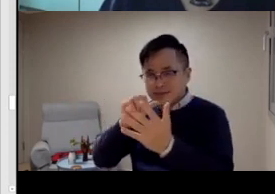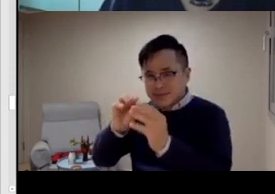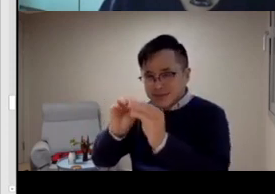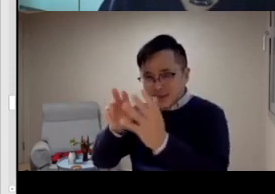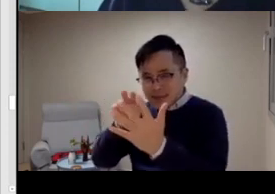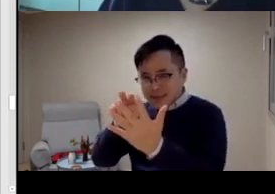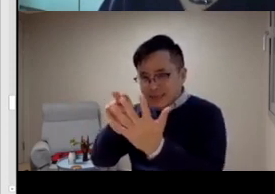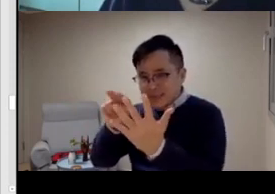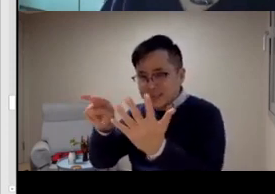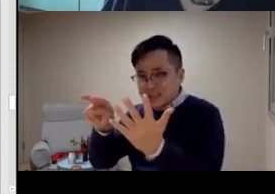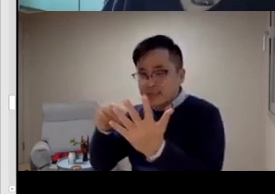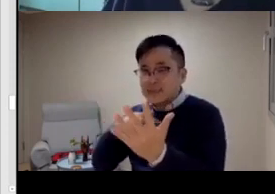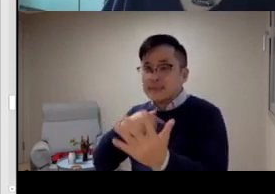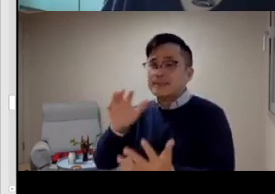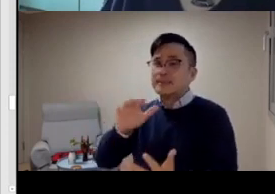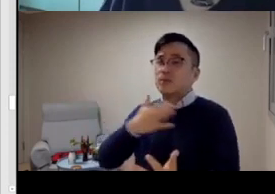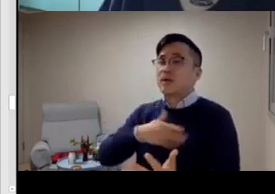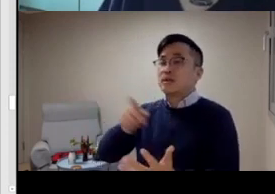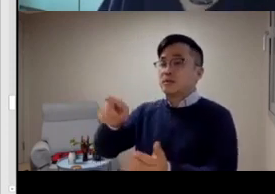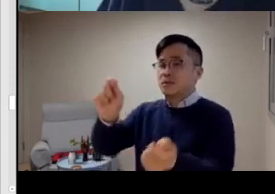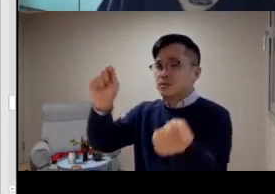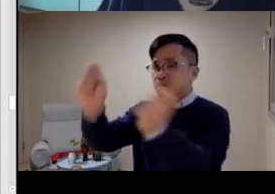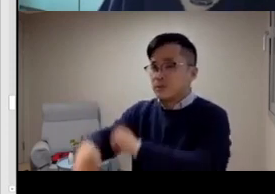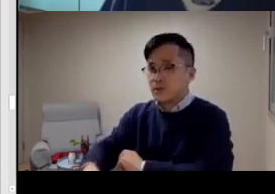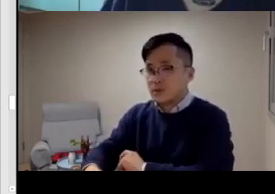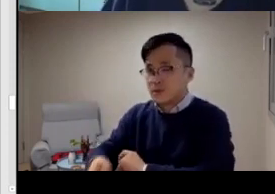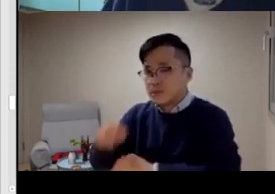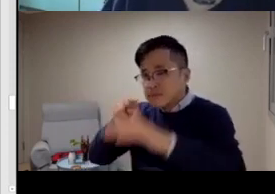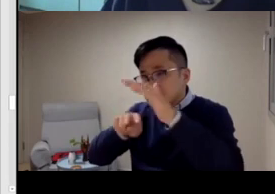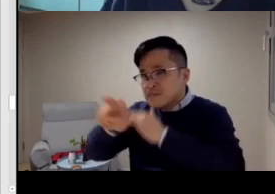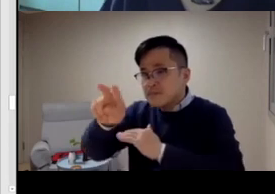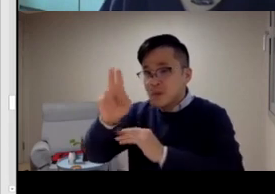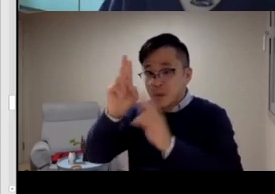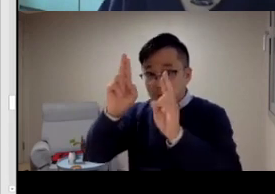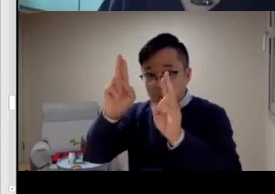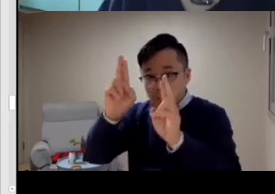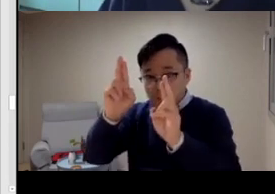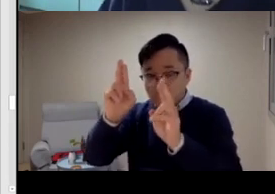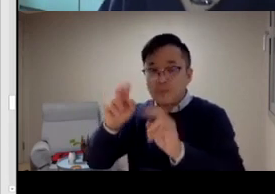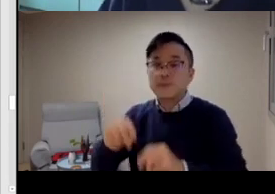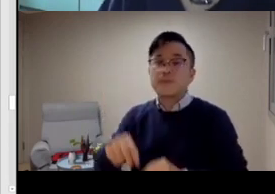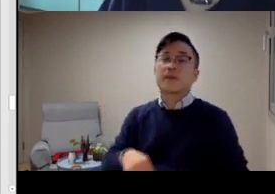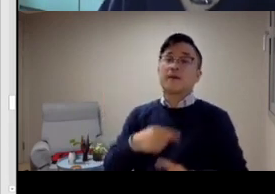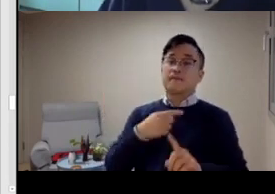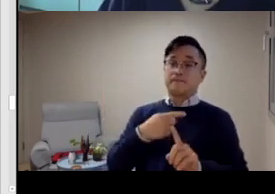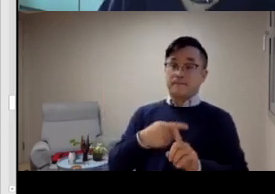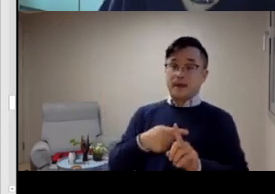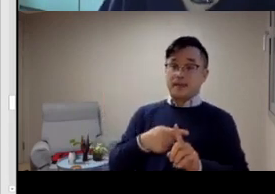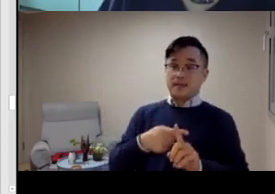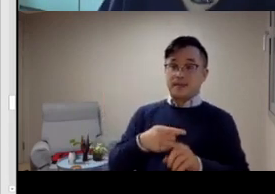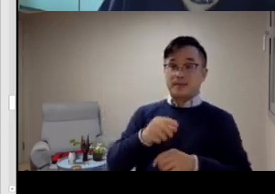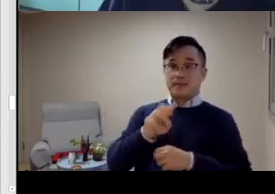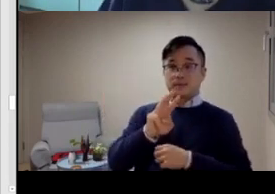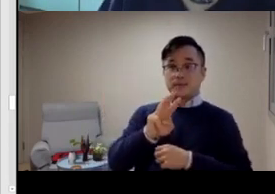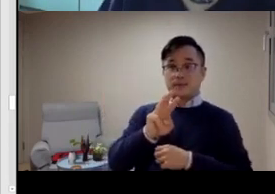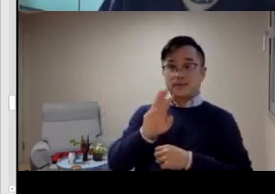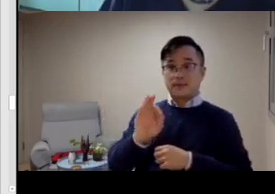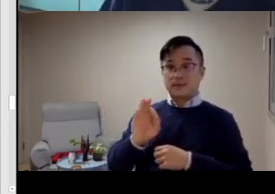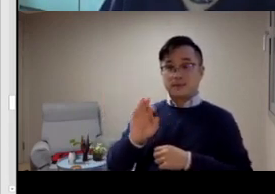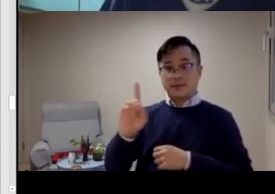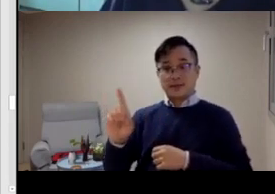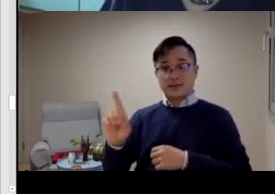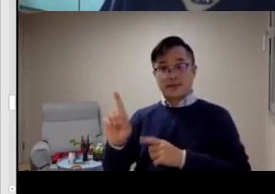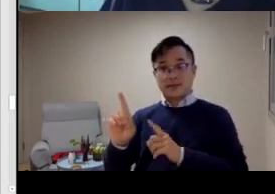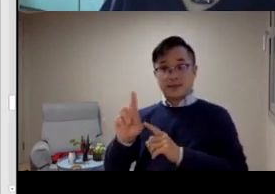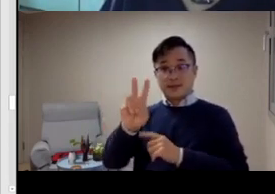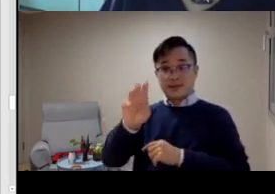Right. Now, in the interpreter certification process, we also have a problem that the signed Korean is respected